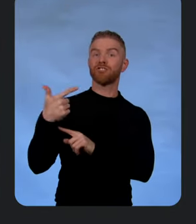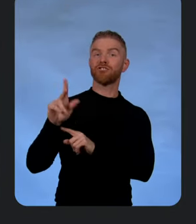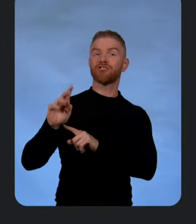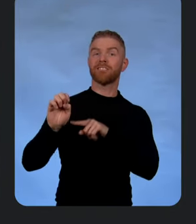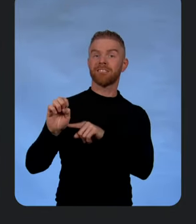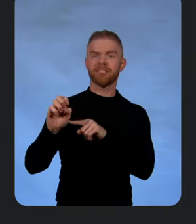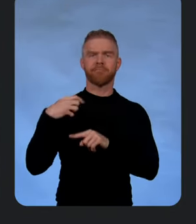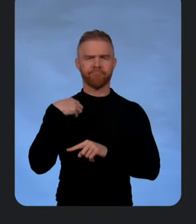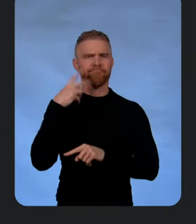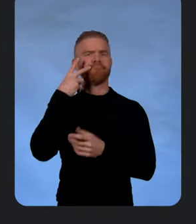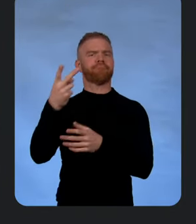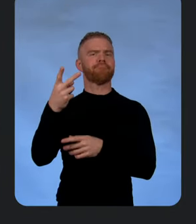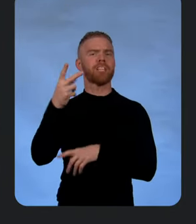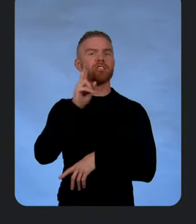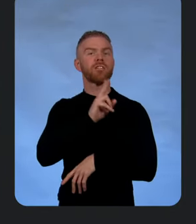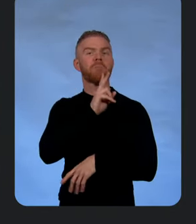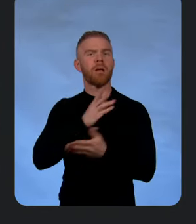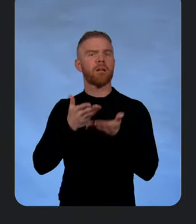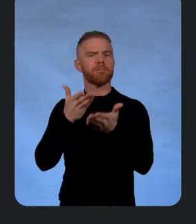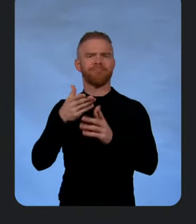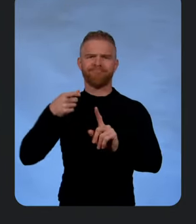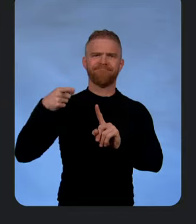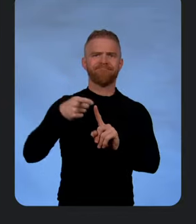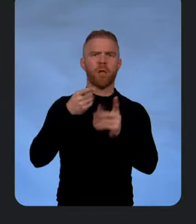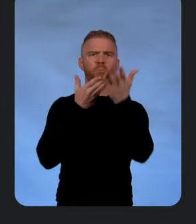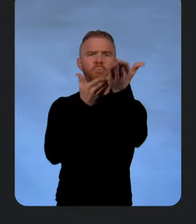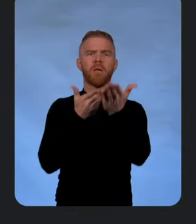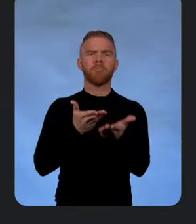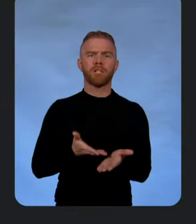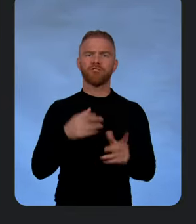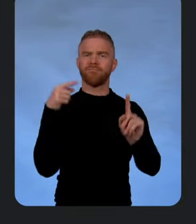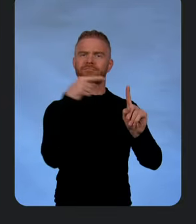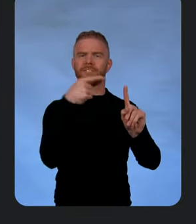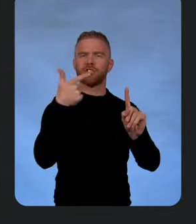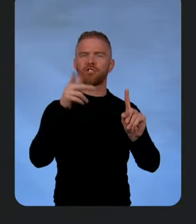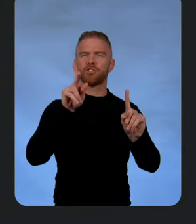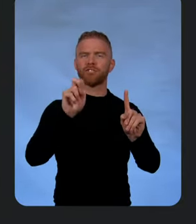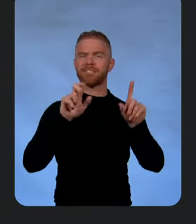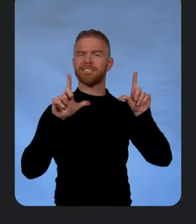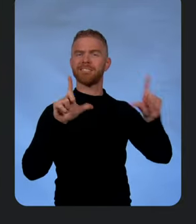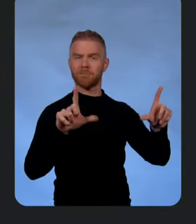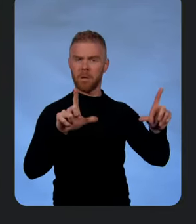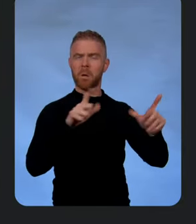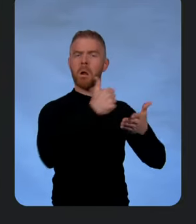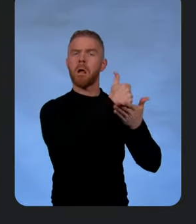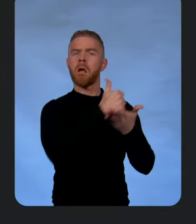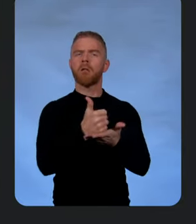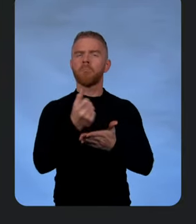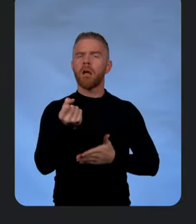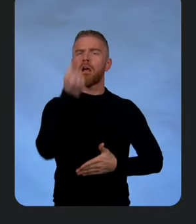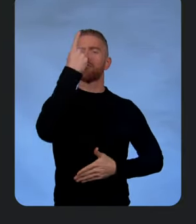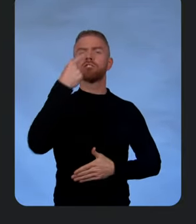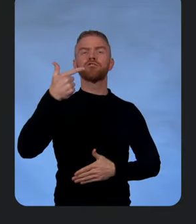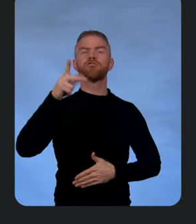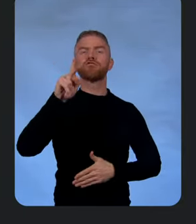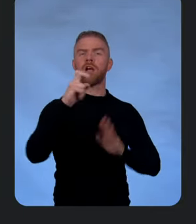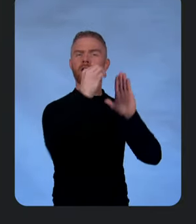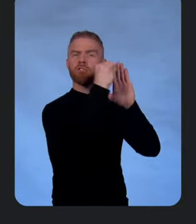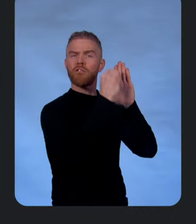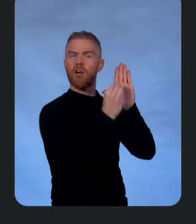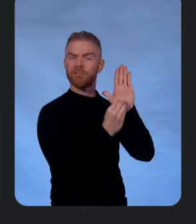Gemini is offering very specific recommendations in the GKE dashboard and help understanding GKE logs.